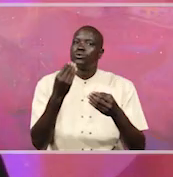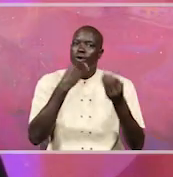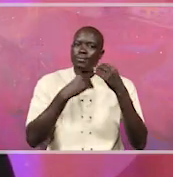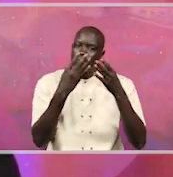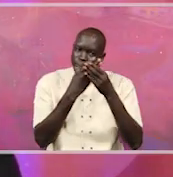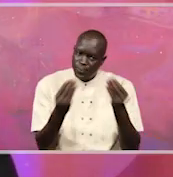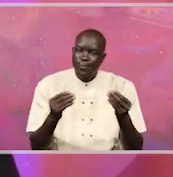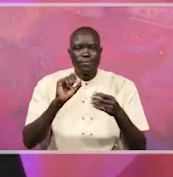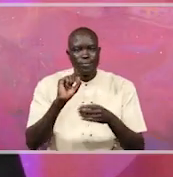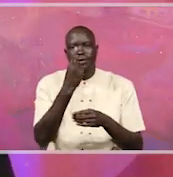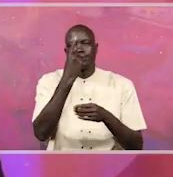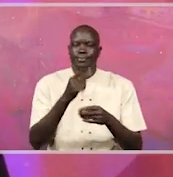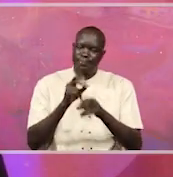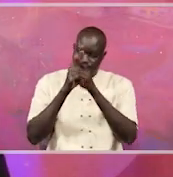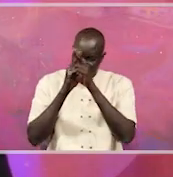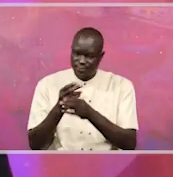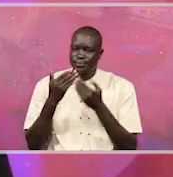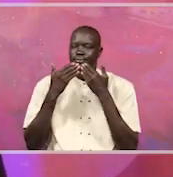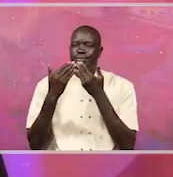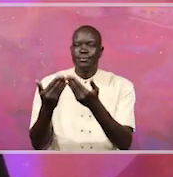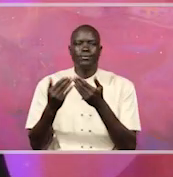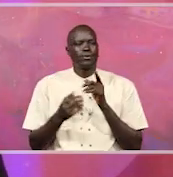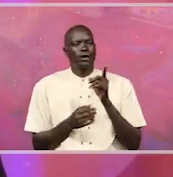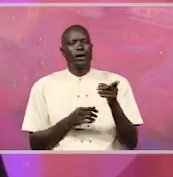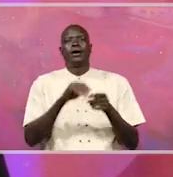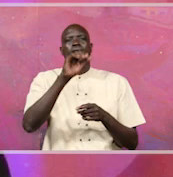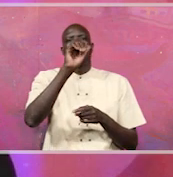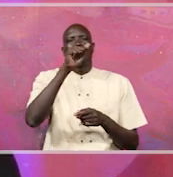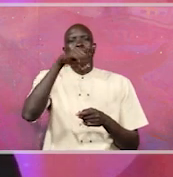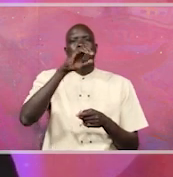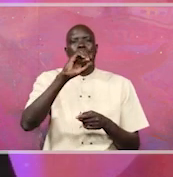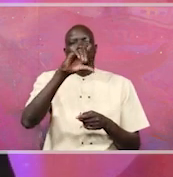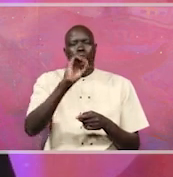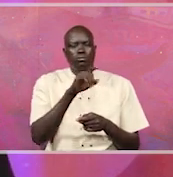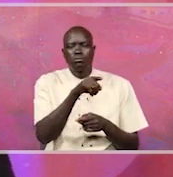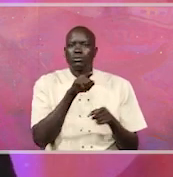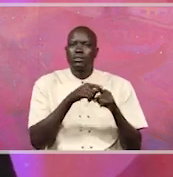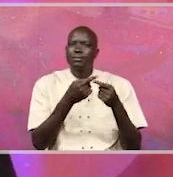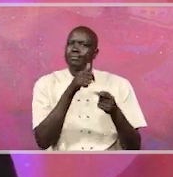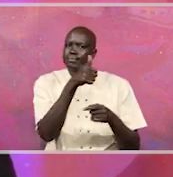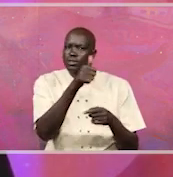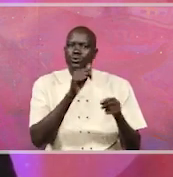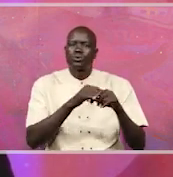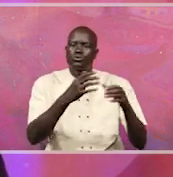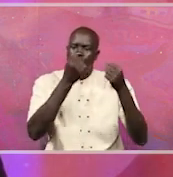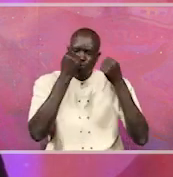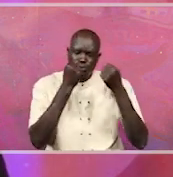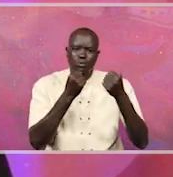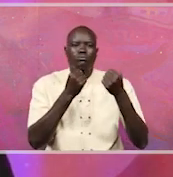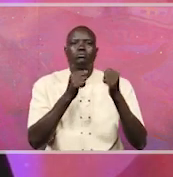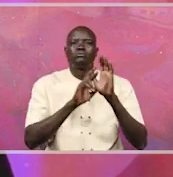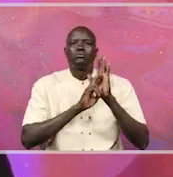All right, Honorable. Thank you very much. Now, Apollo Chibira, a prominent member of the NRM party, he's in here